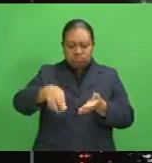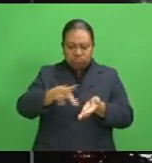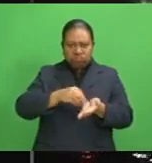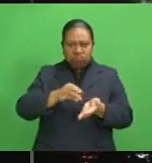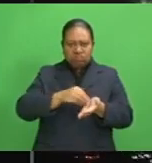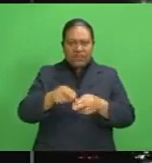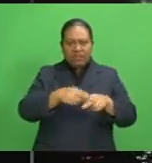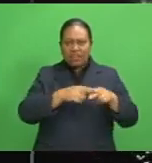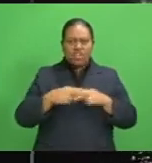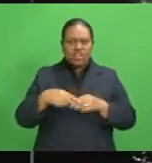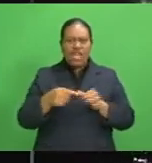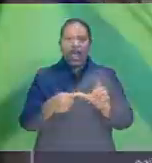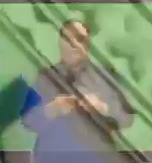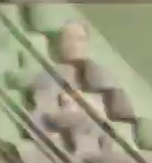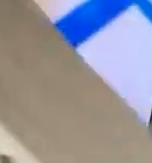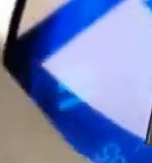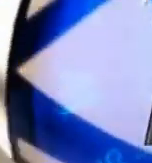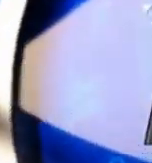app?